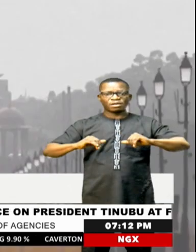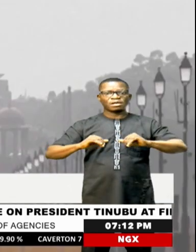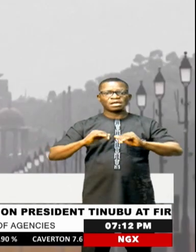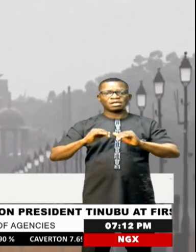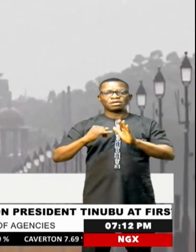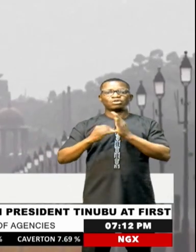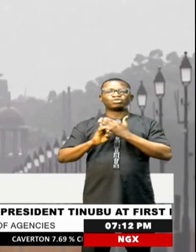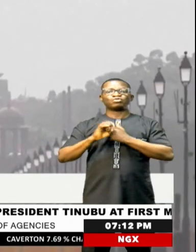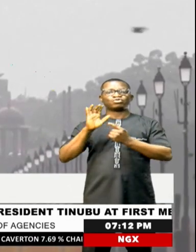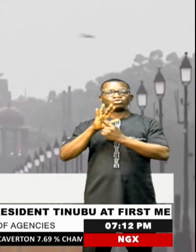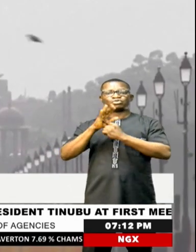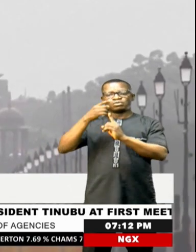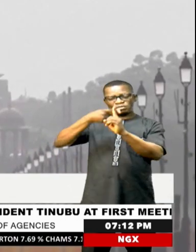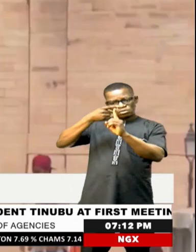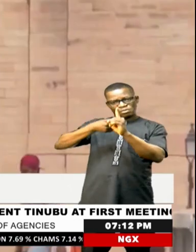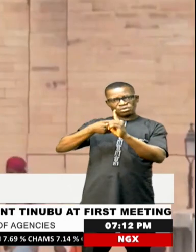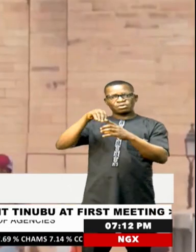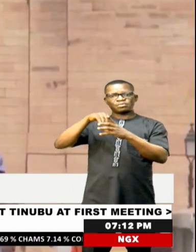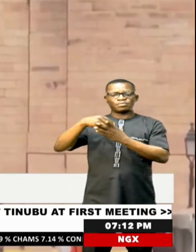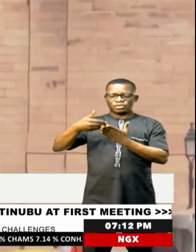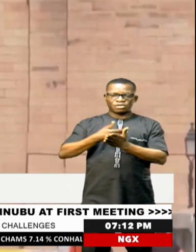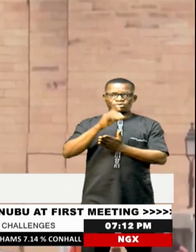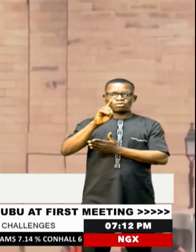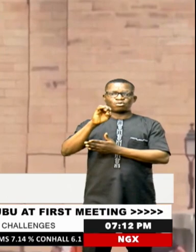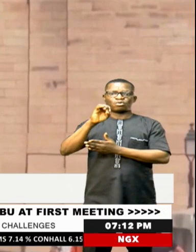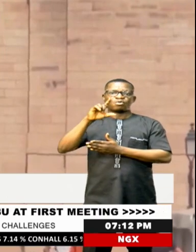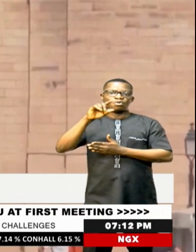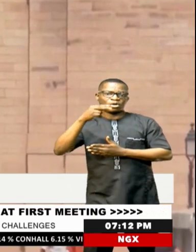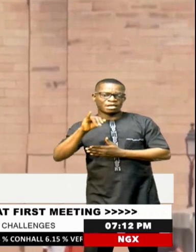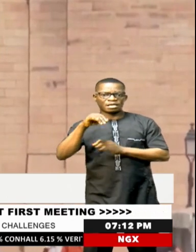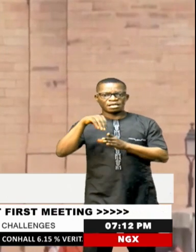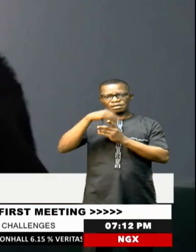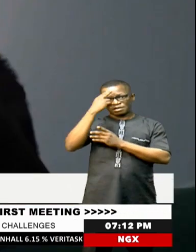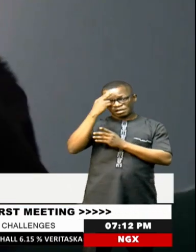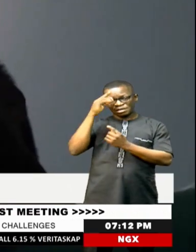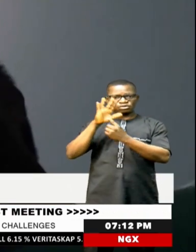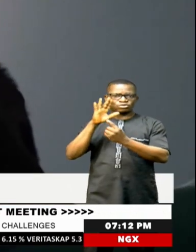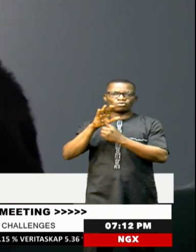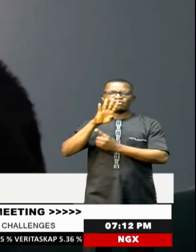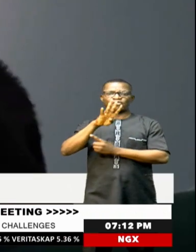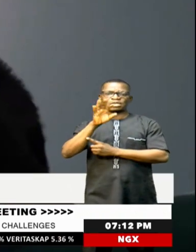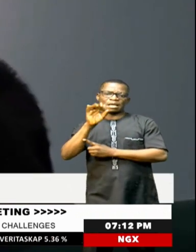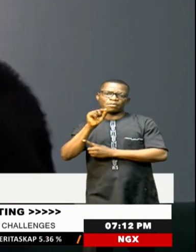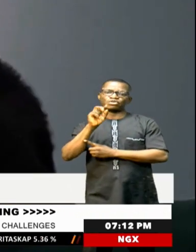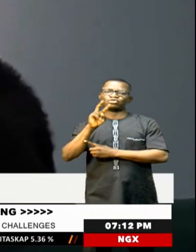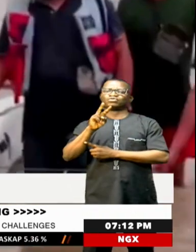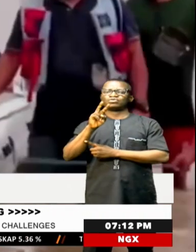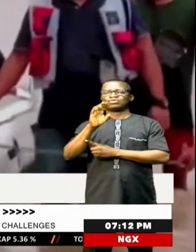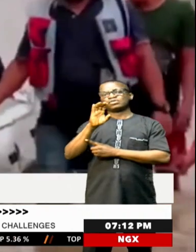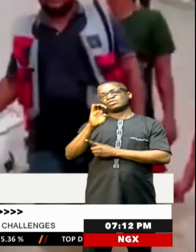temperatures in New Delhi match the capital's previous record high of 49.2 Celsius.